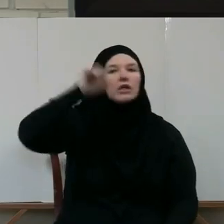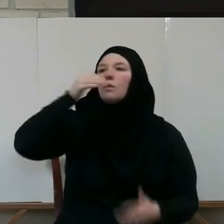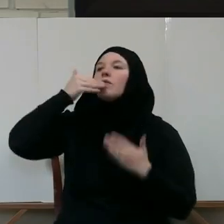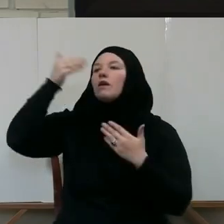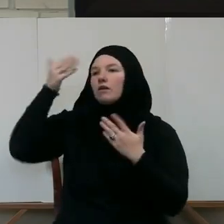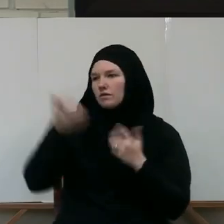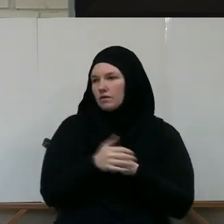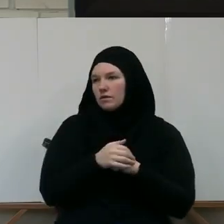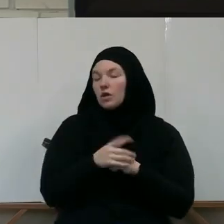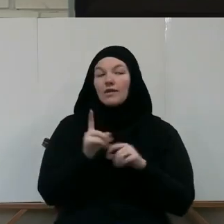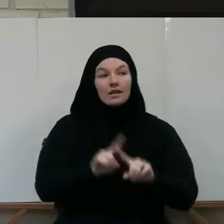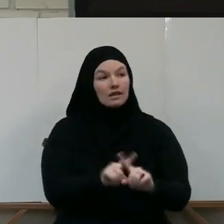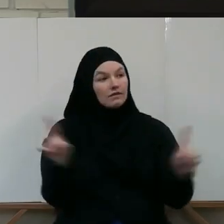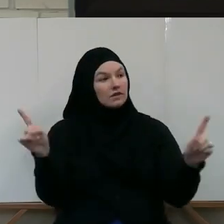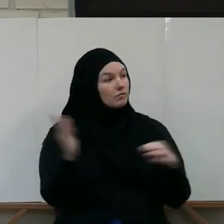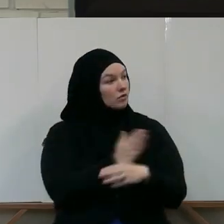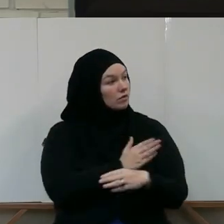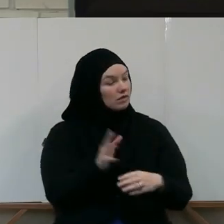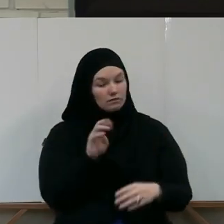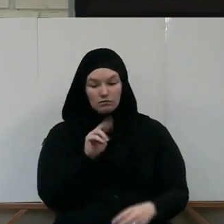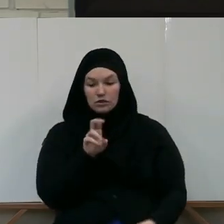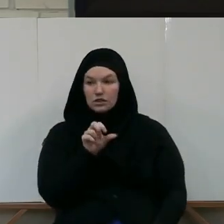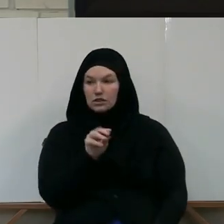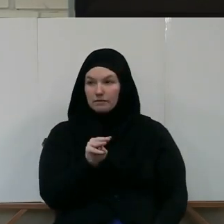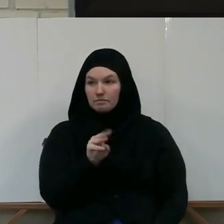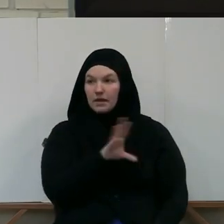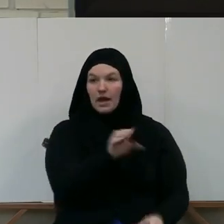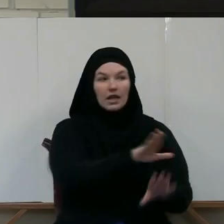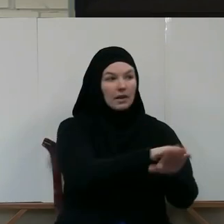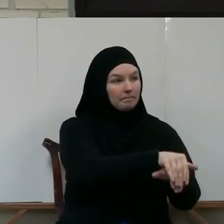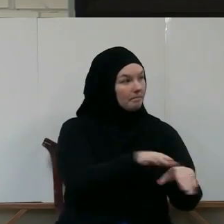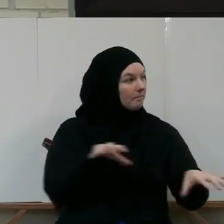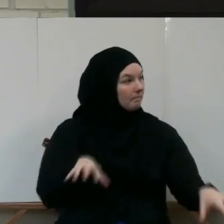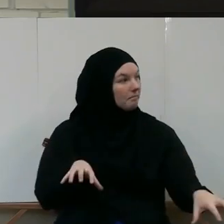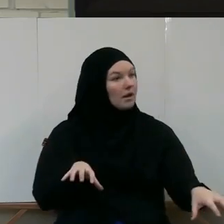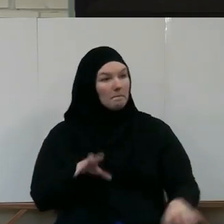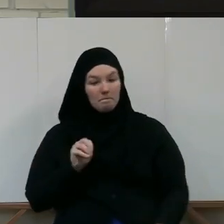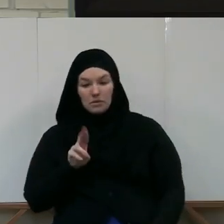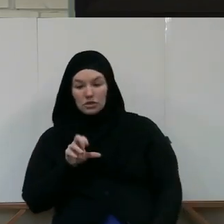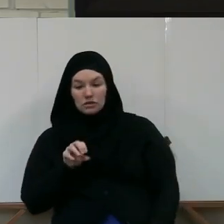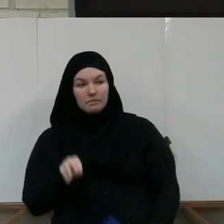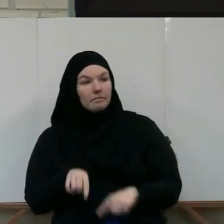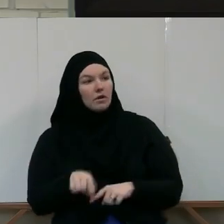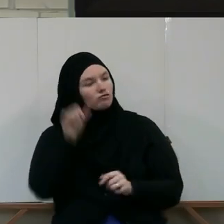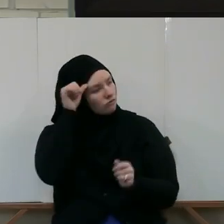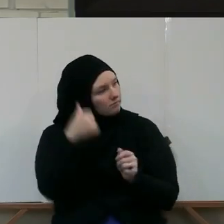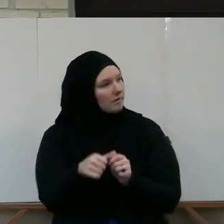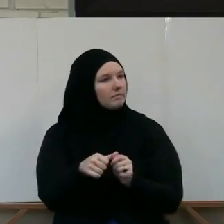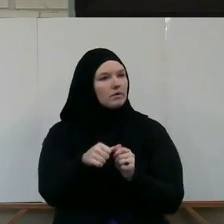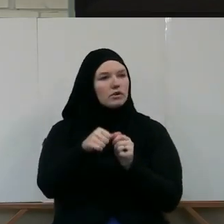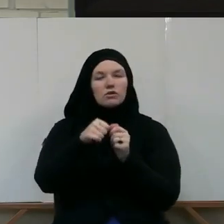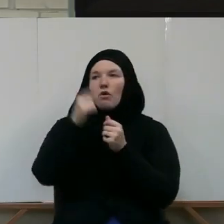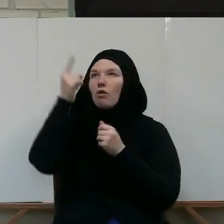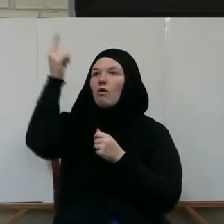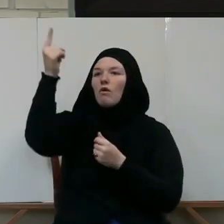or difference between the Muslim and the hypocrite is that the Muslim remembers Allah a